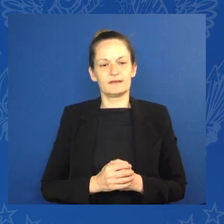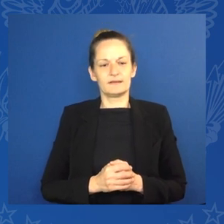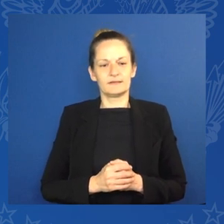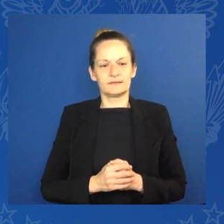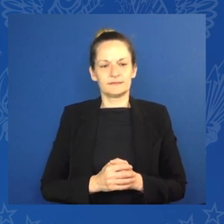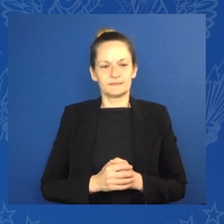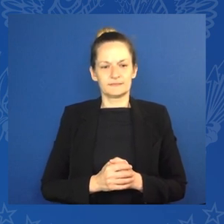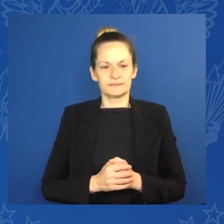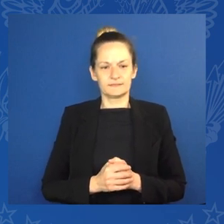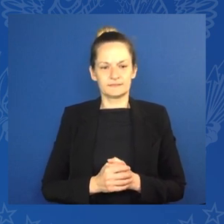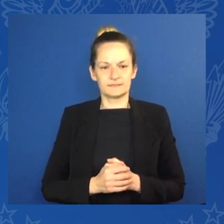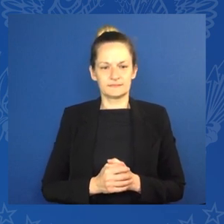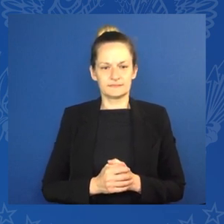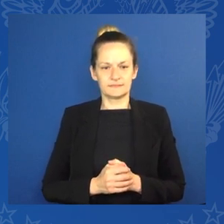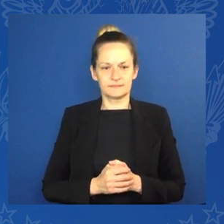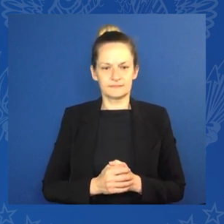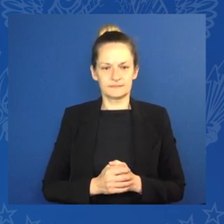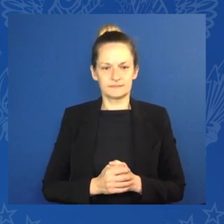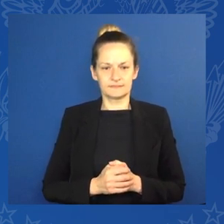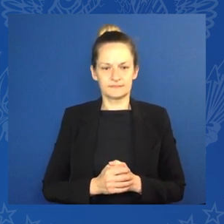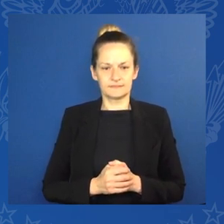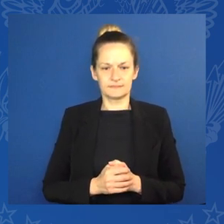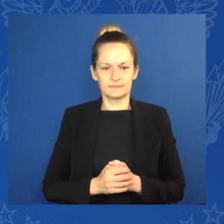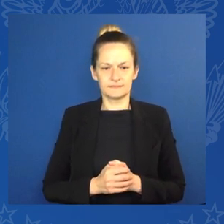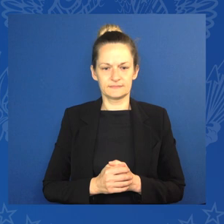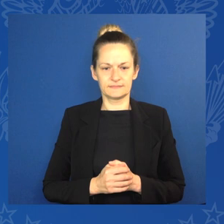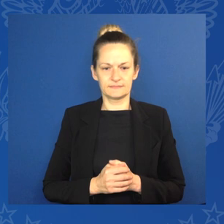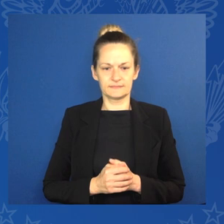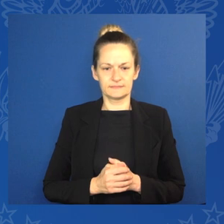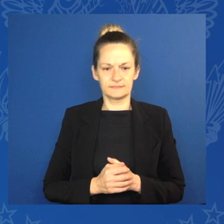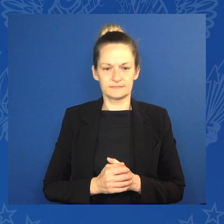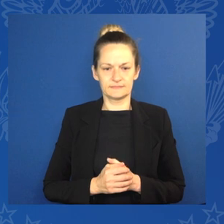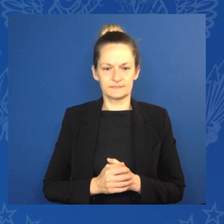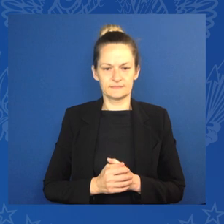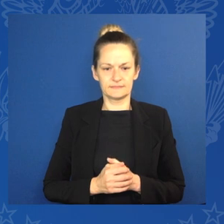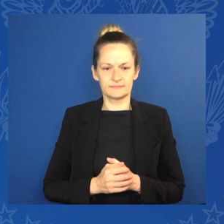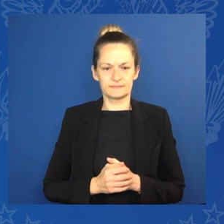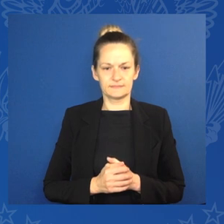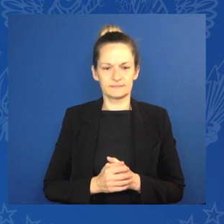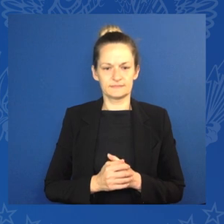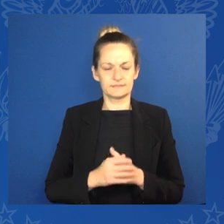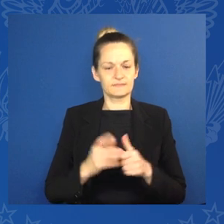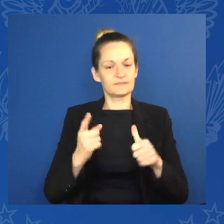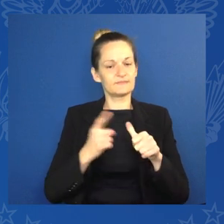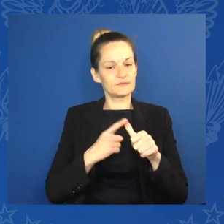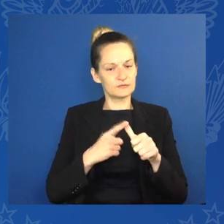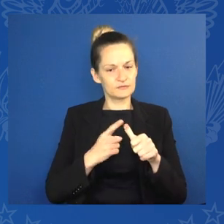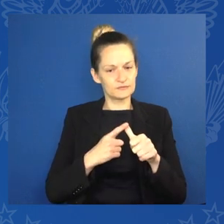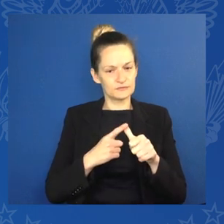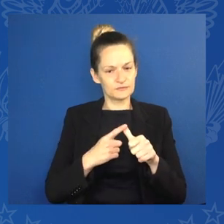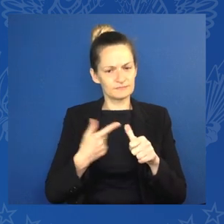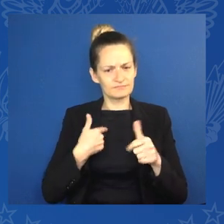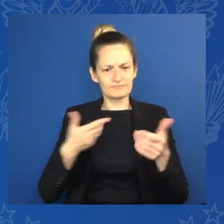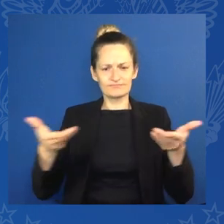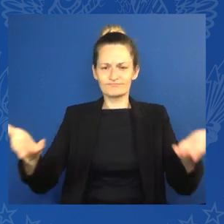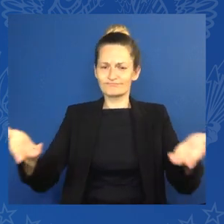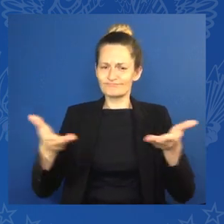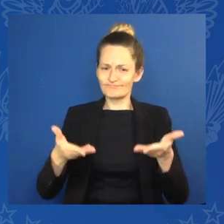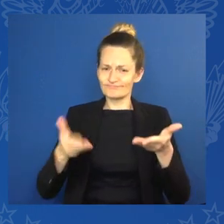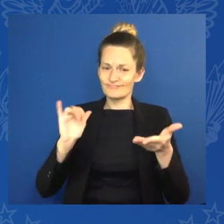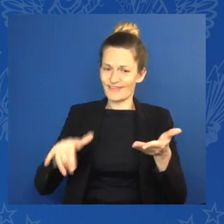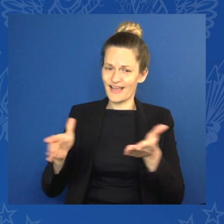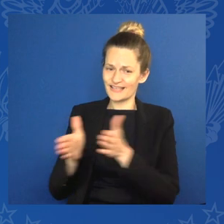First of all, I welcome the initiative by Joe and Olaf. Infrastructure investment is